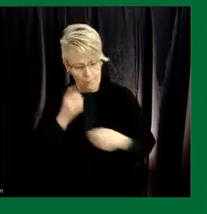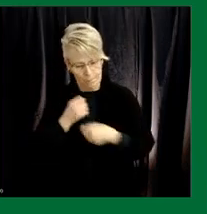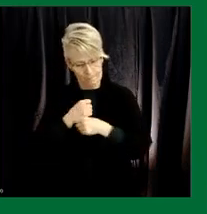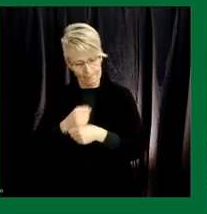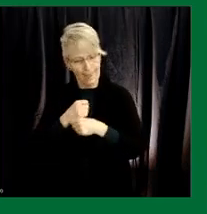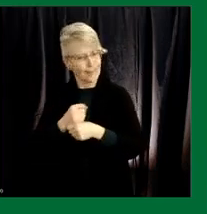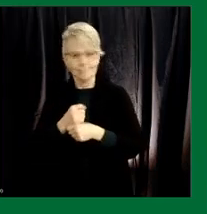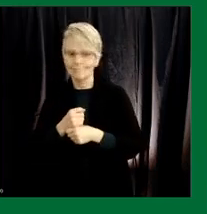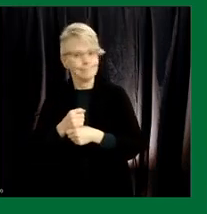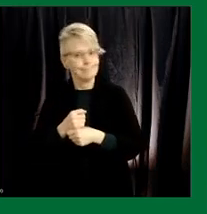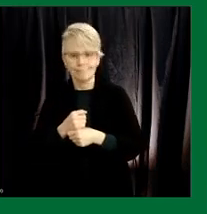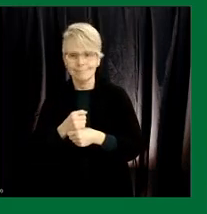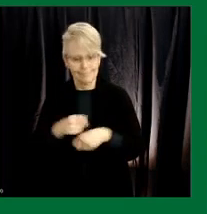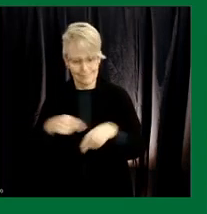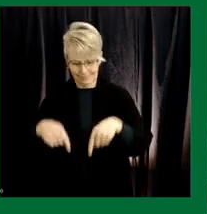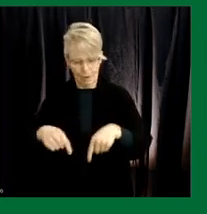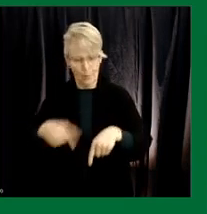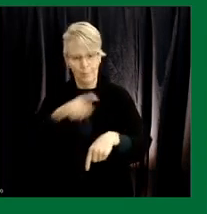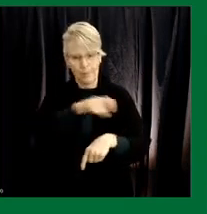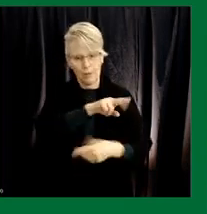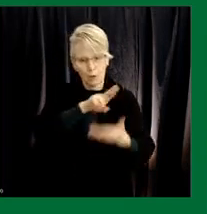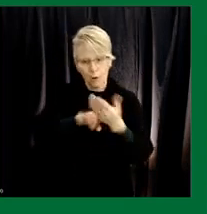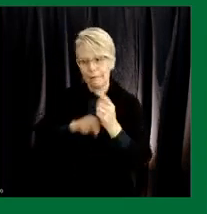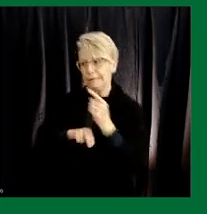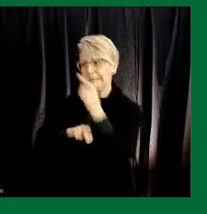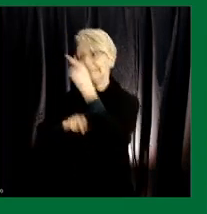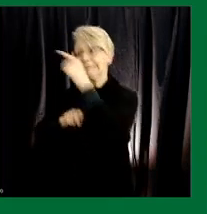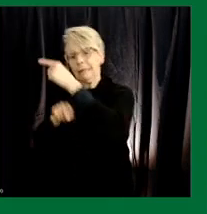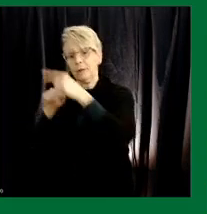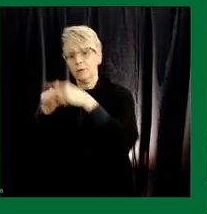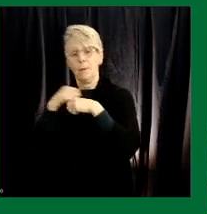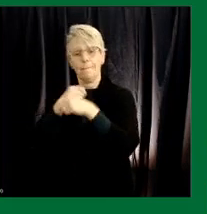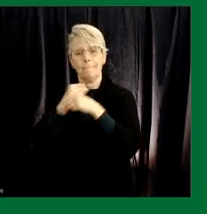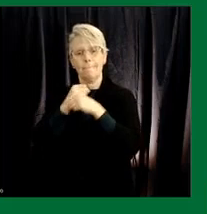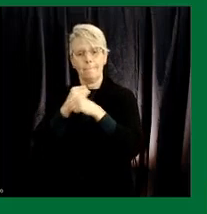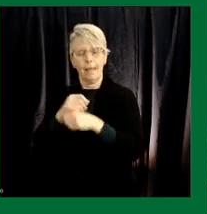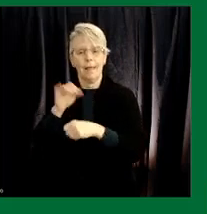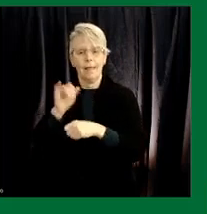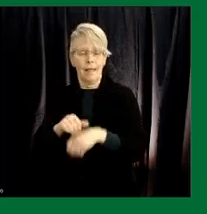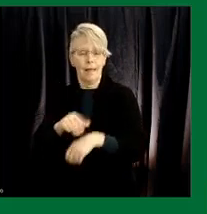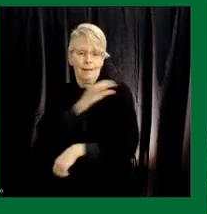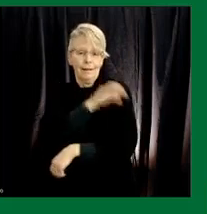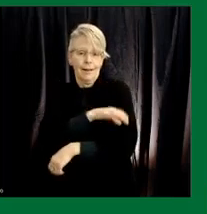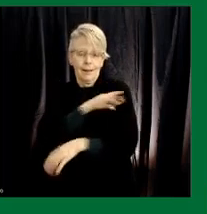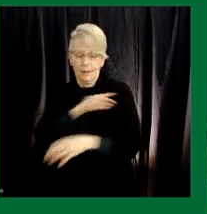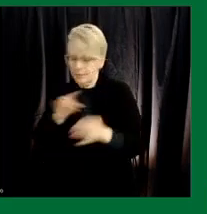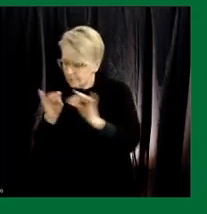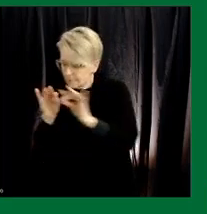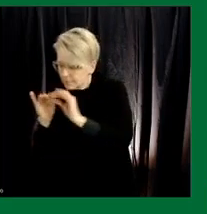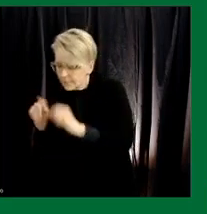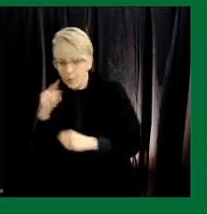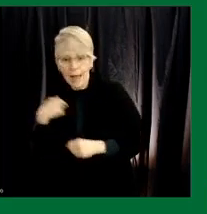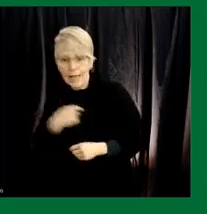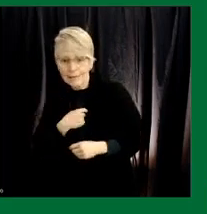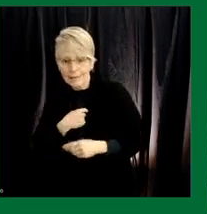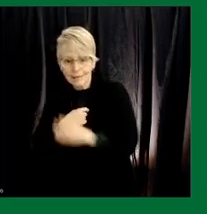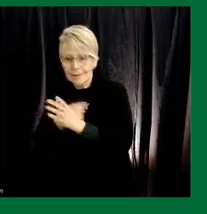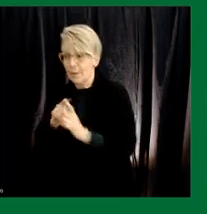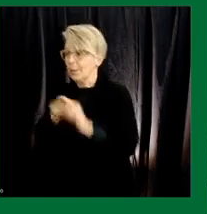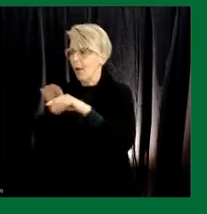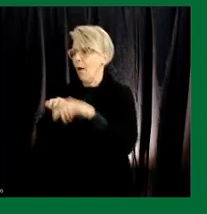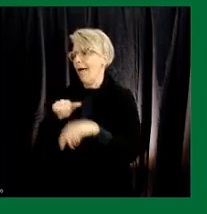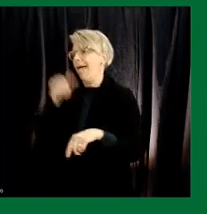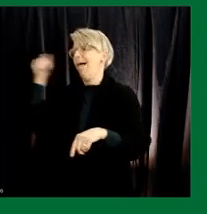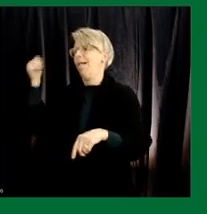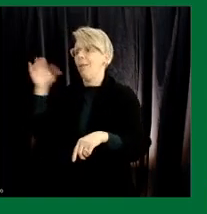had to go outside and contract others to manufacture the clinical grade material for us and so in the future with having in-house